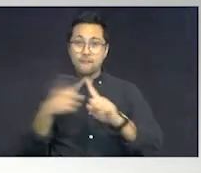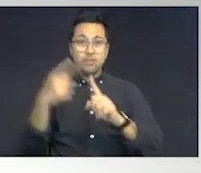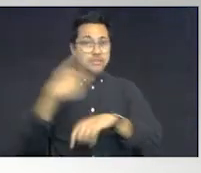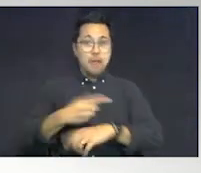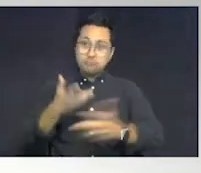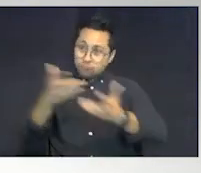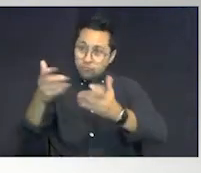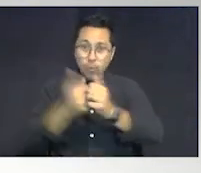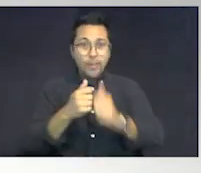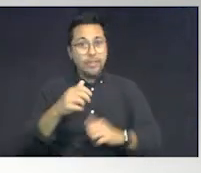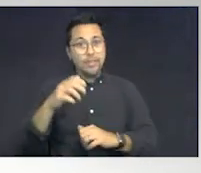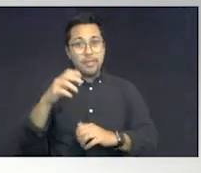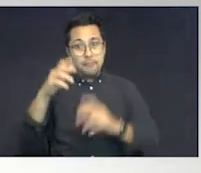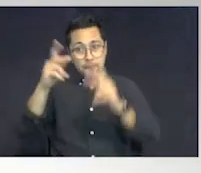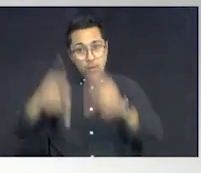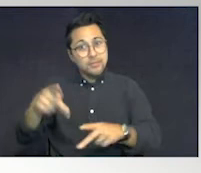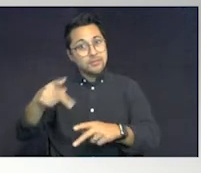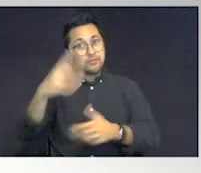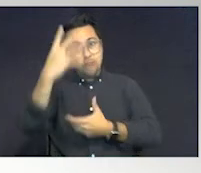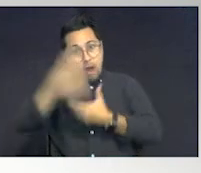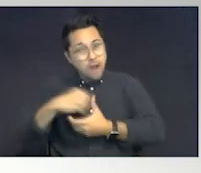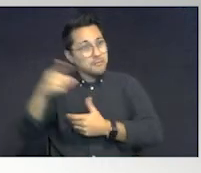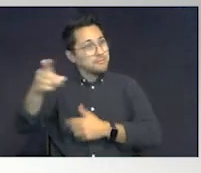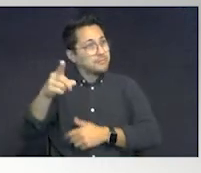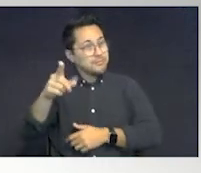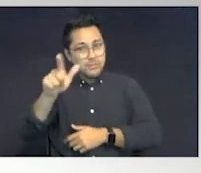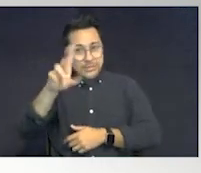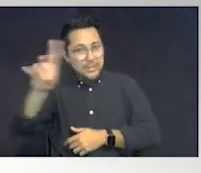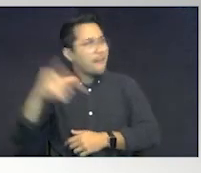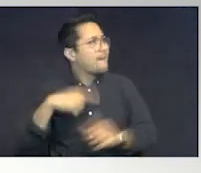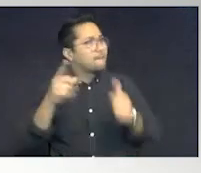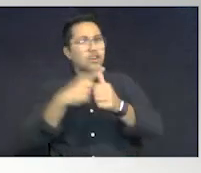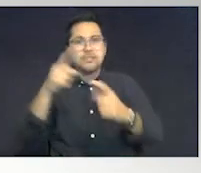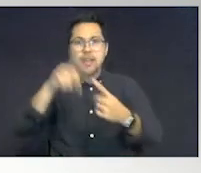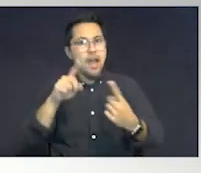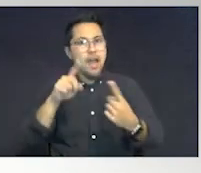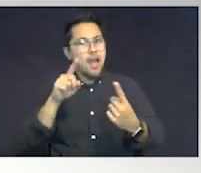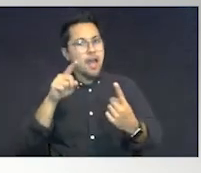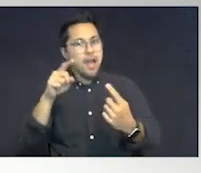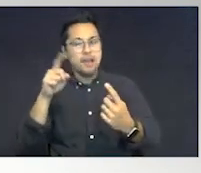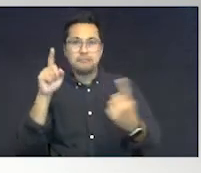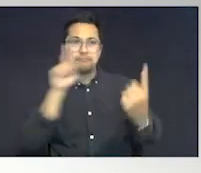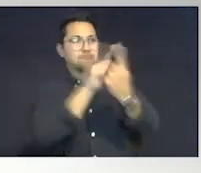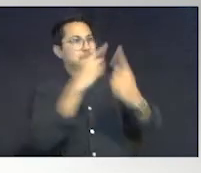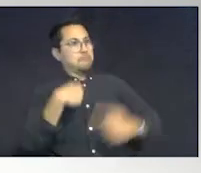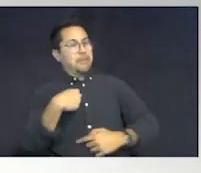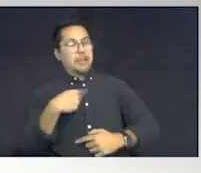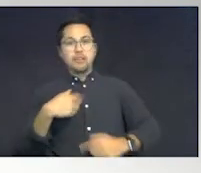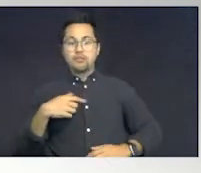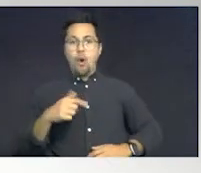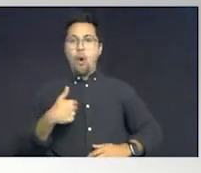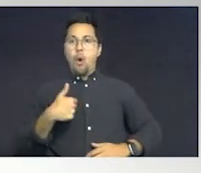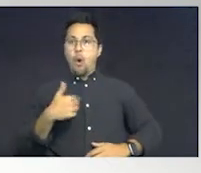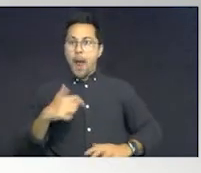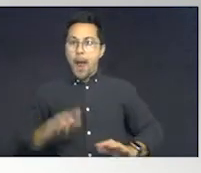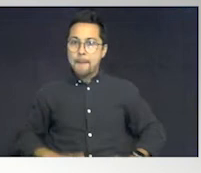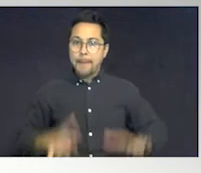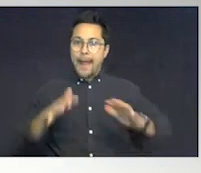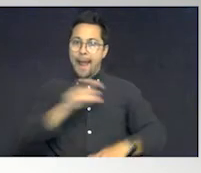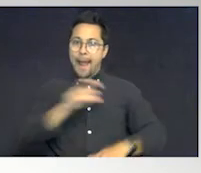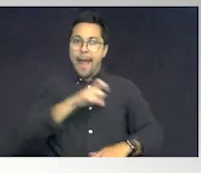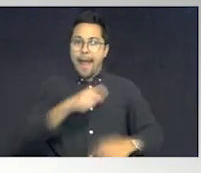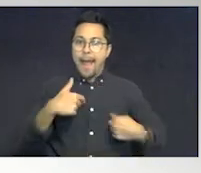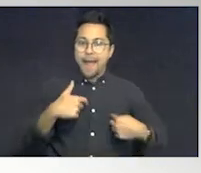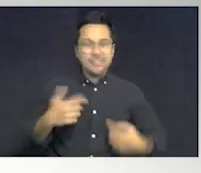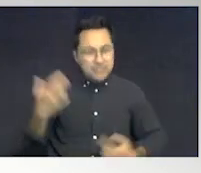first time he sees me, he's going to remember, I'm bad. I'm going to be taken to jail. Let them know that we, the police, are safe because we